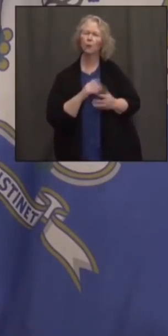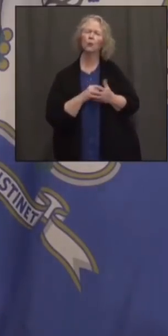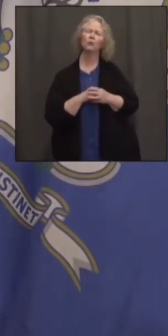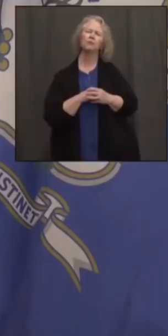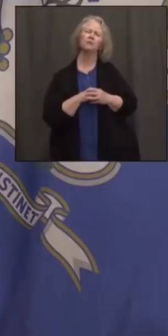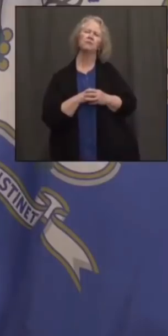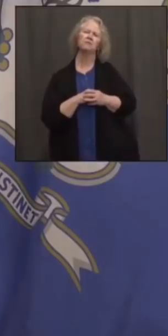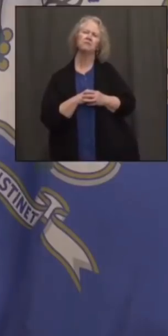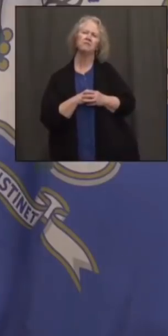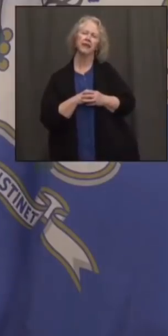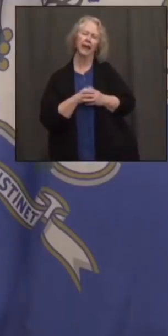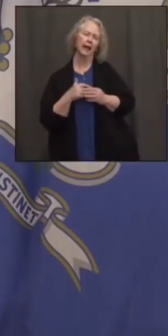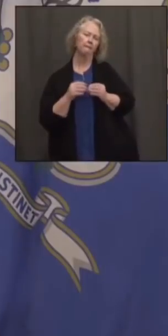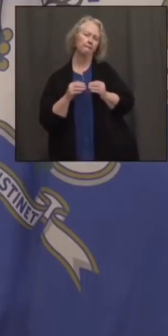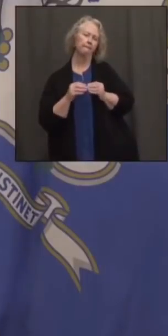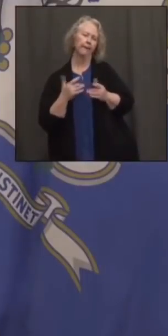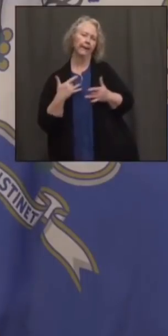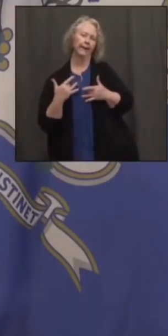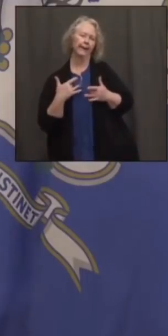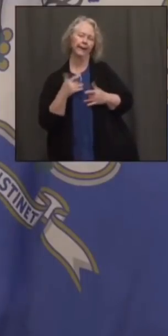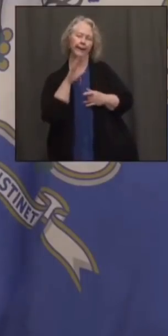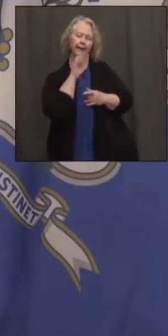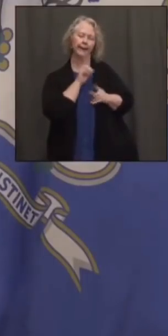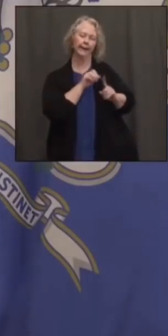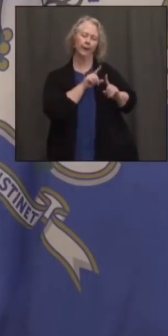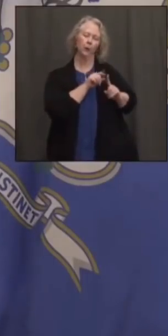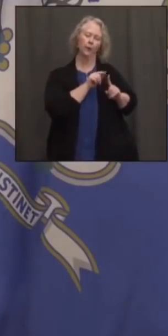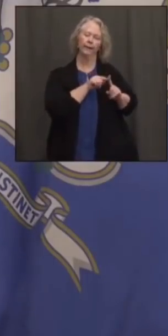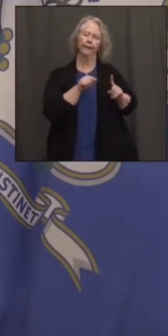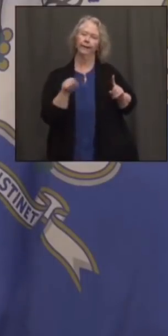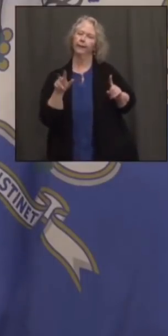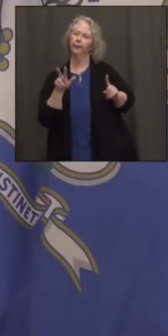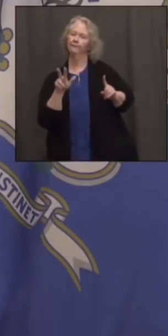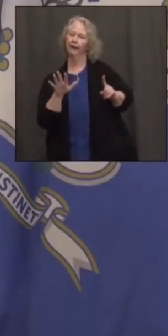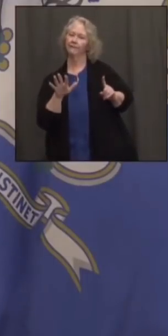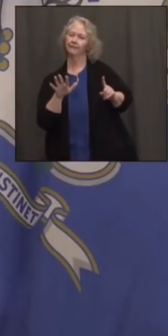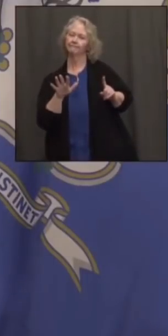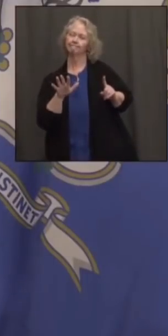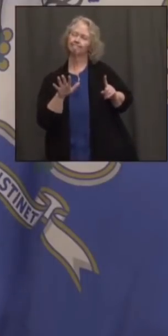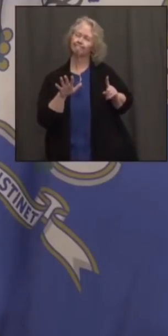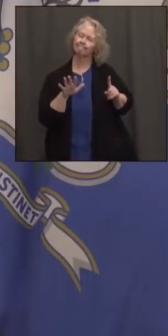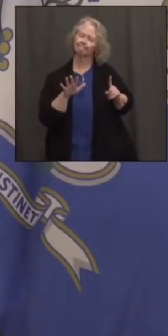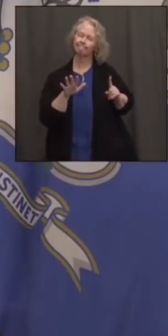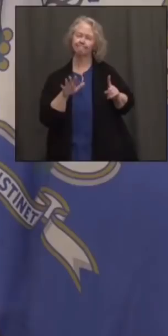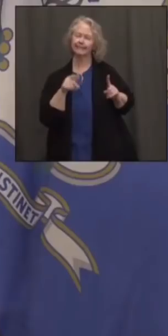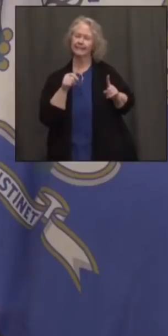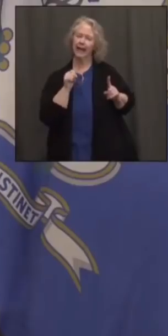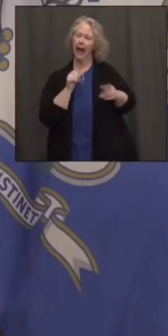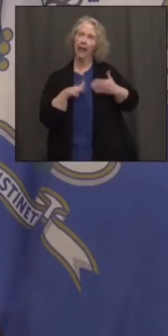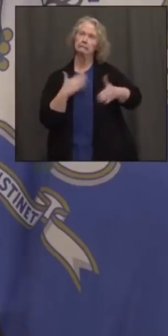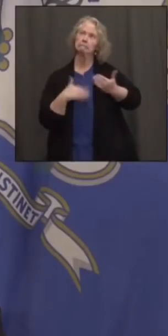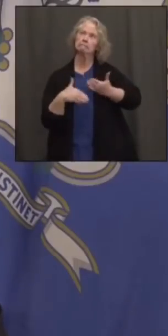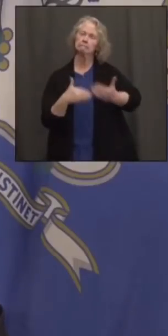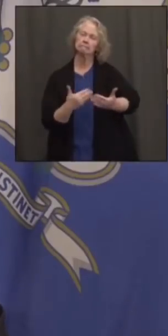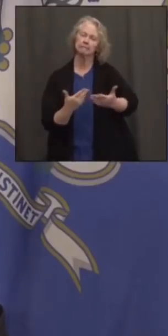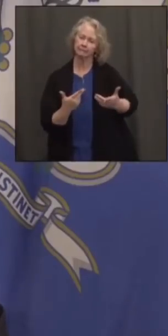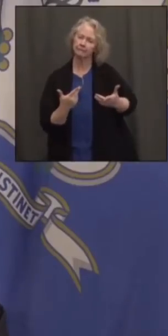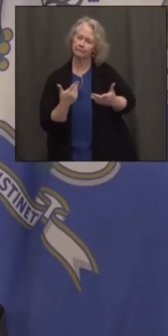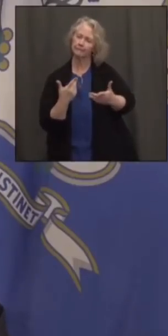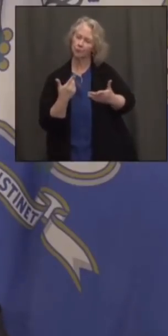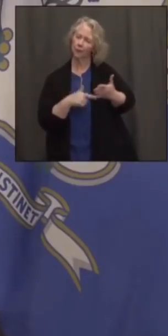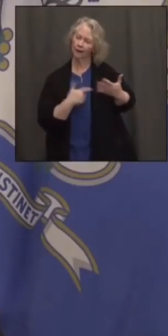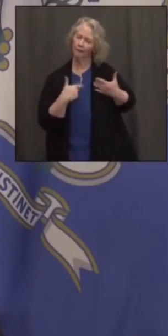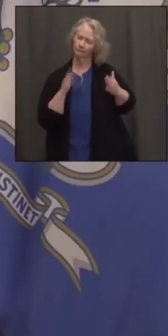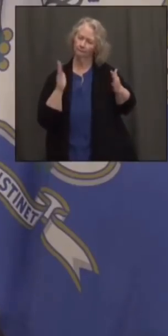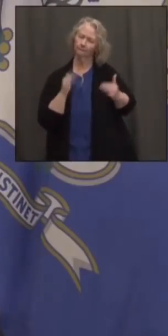I'm a little more concerned about the 20- to 35-year-old age group. Maybe that has not gone quite as fast as we might have hoped,